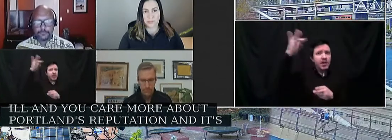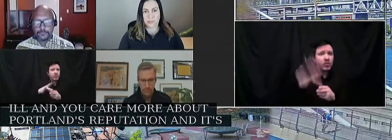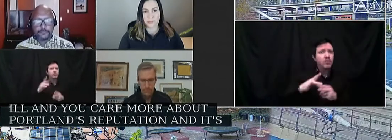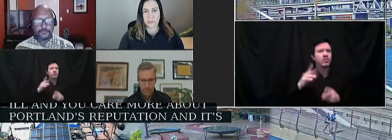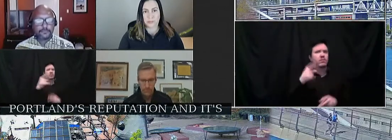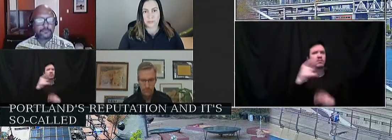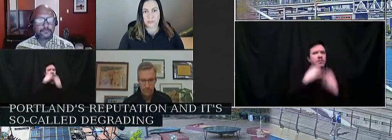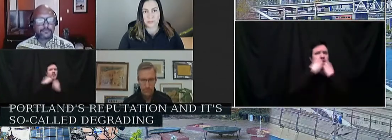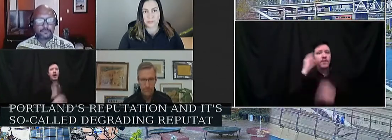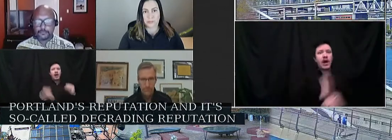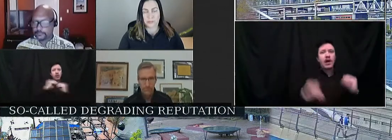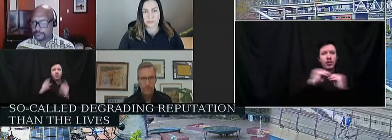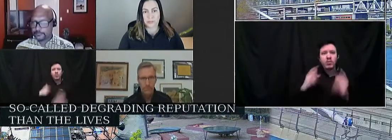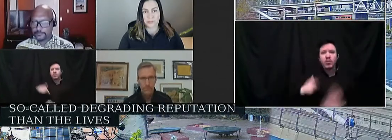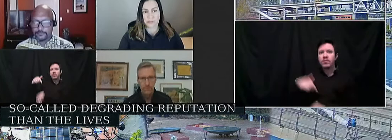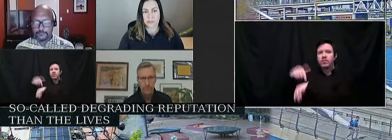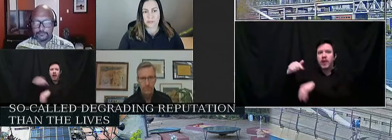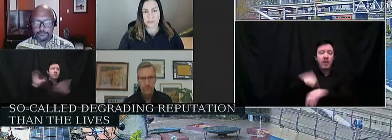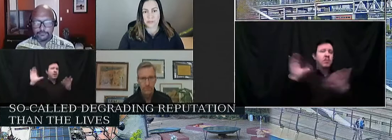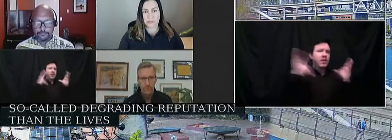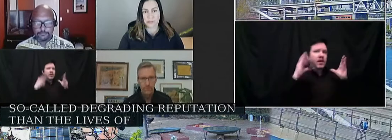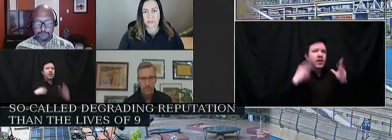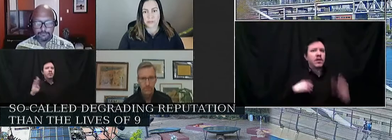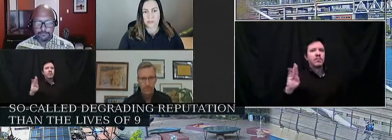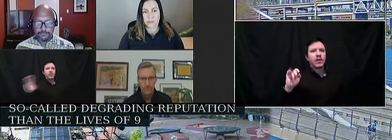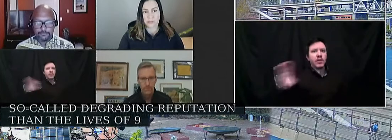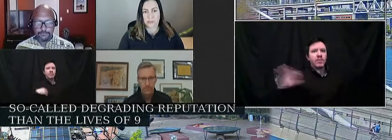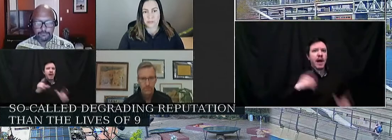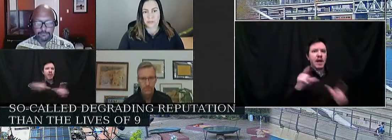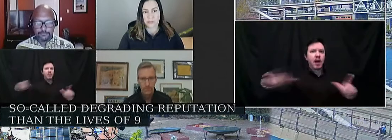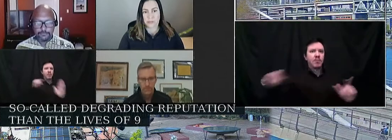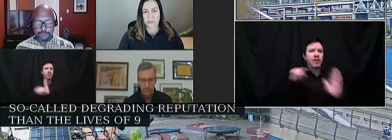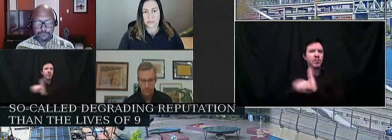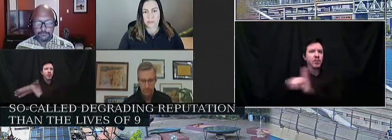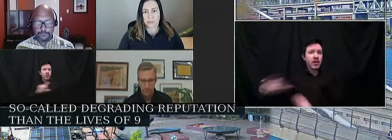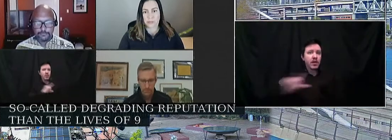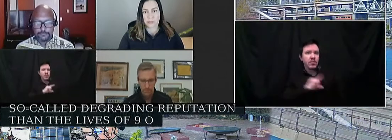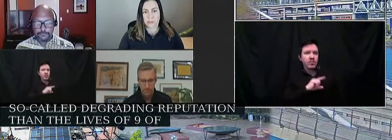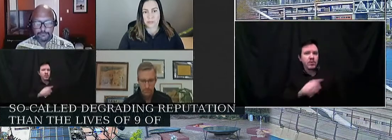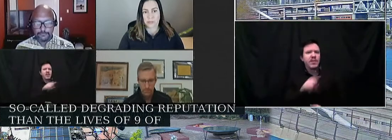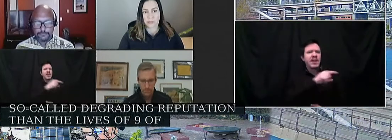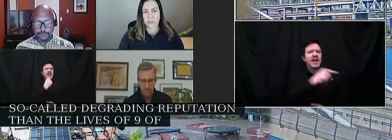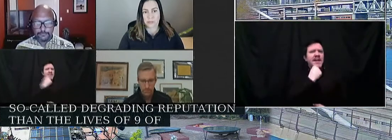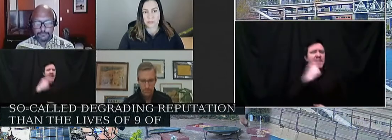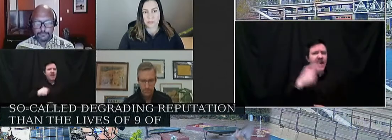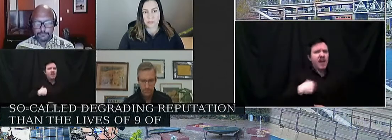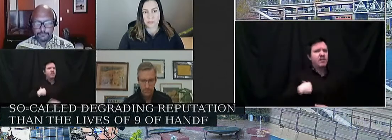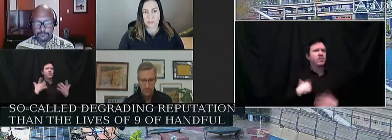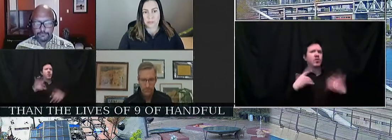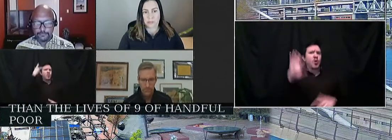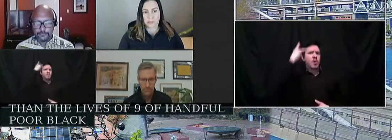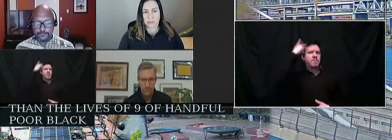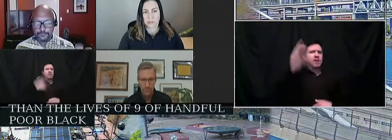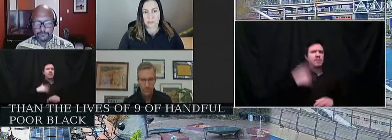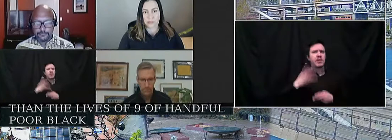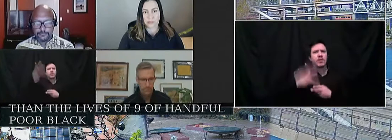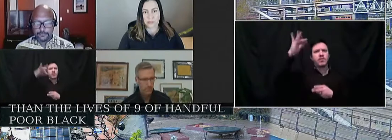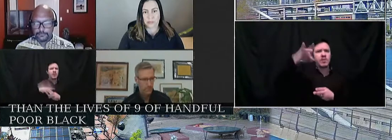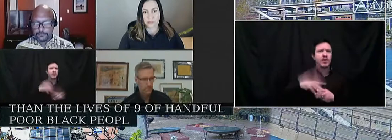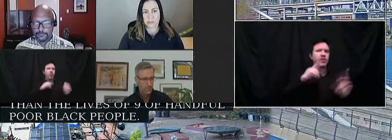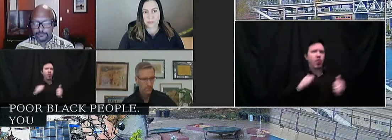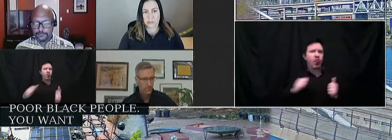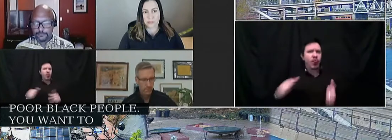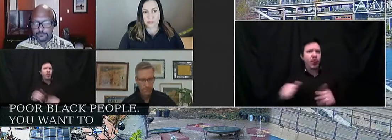handful of inconsequential poor Black people killed by the police. Just say that you resent your political reputation being tarnished and want to retaliate. Don't